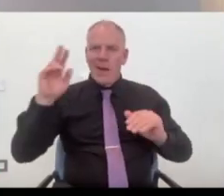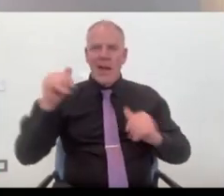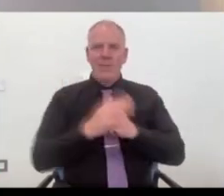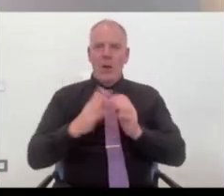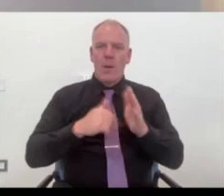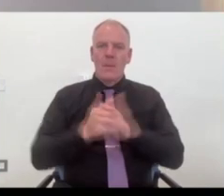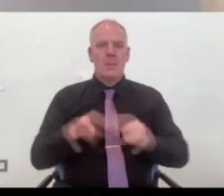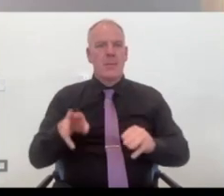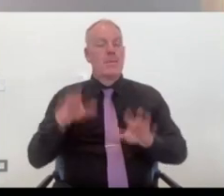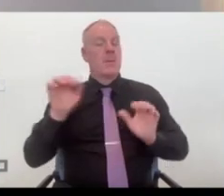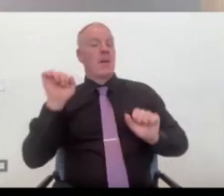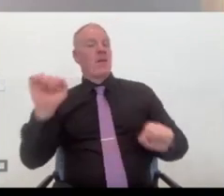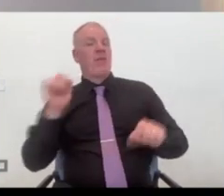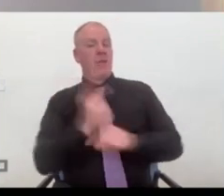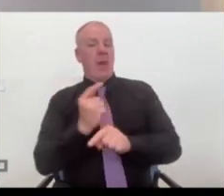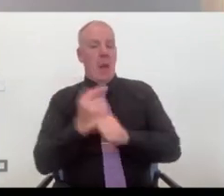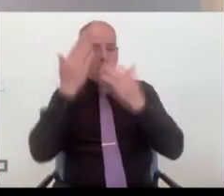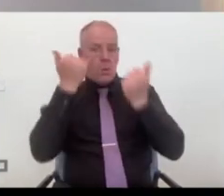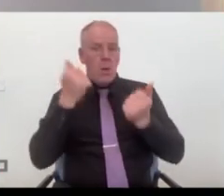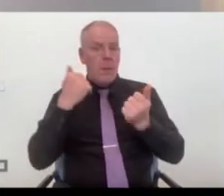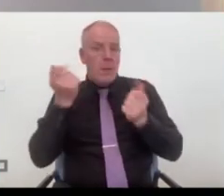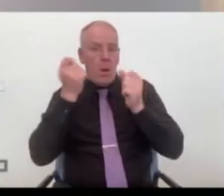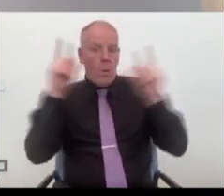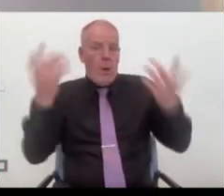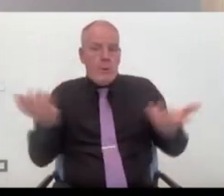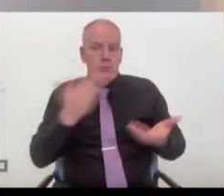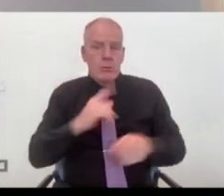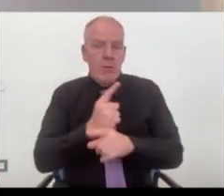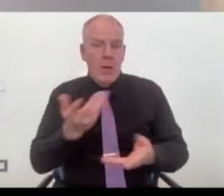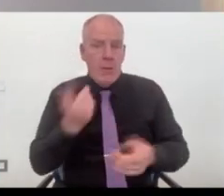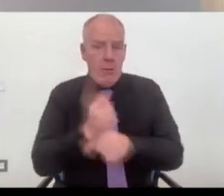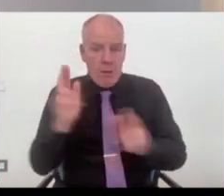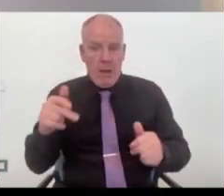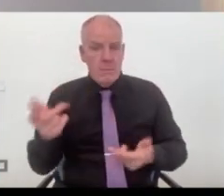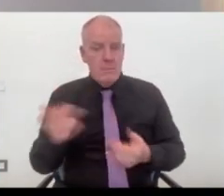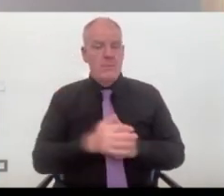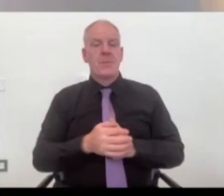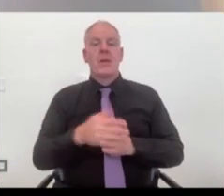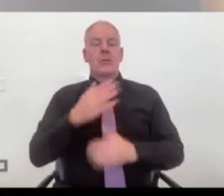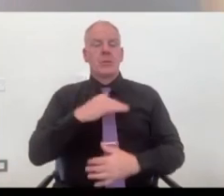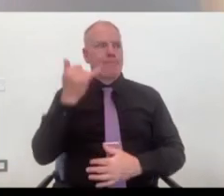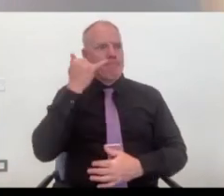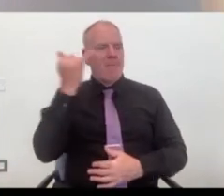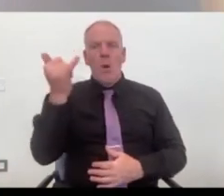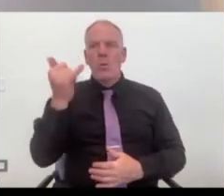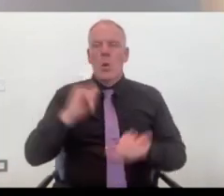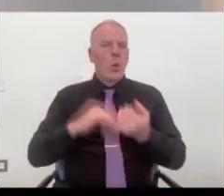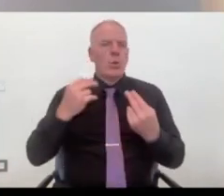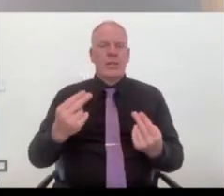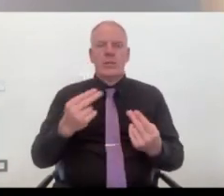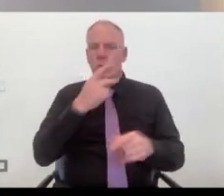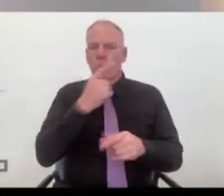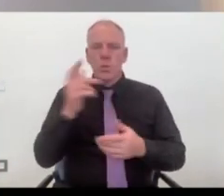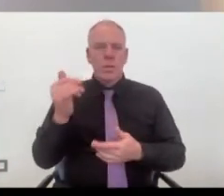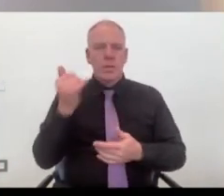Again, maybe they're there, but just the awareness isn't there. And it would be that all you to do is pick up the phone to whoever it may be and be like,